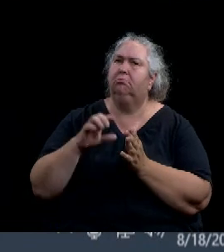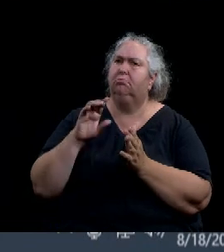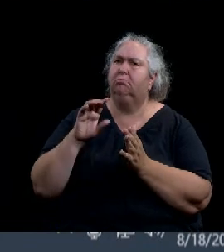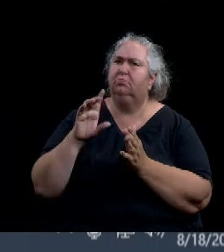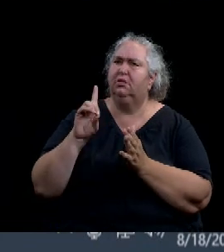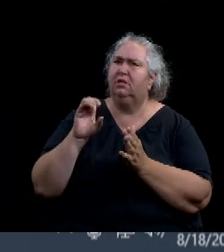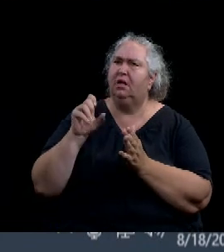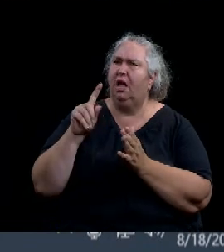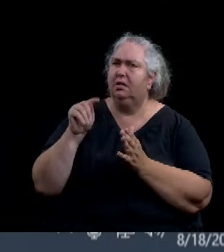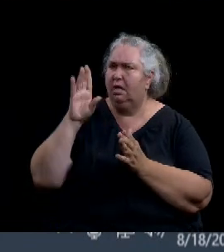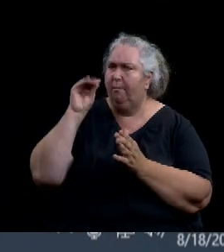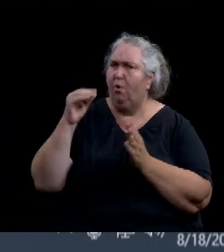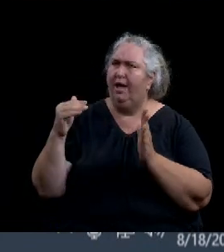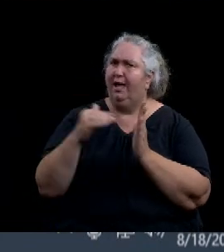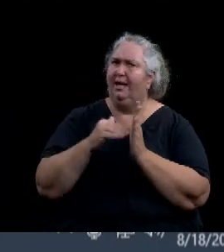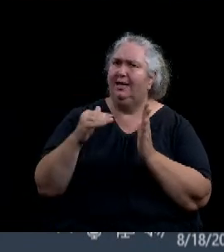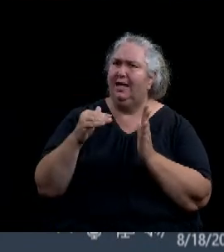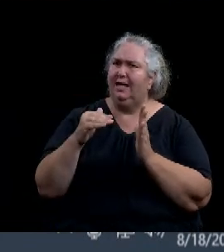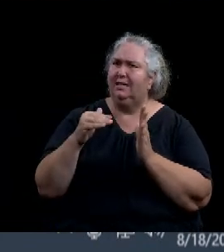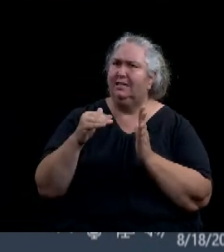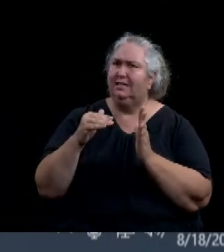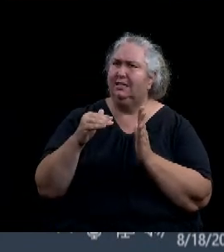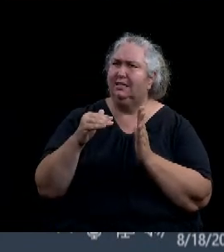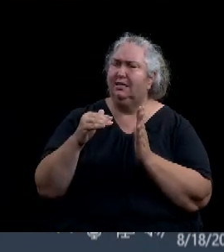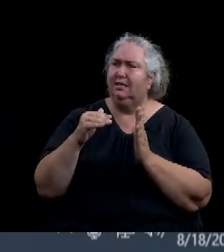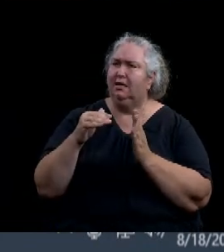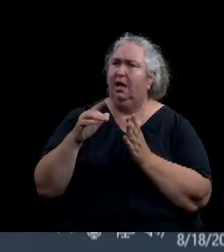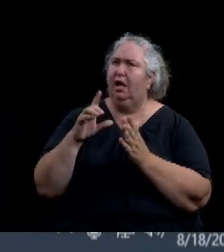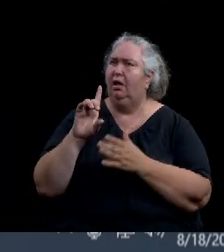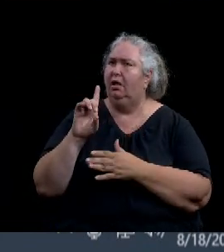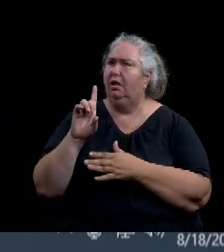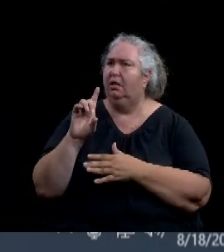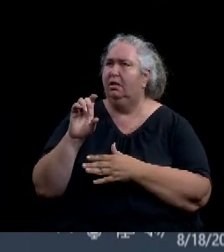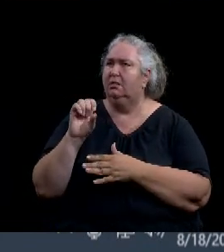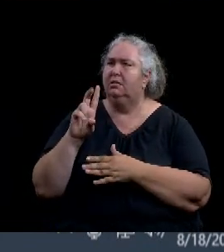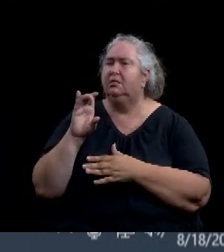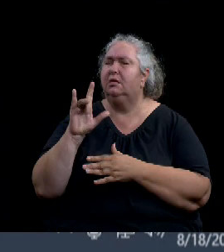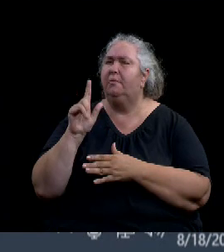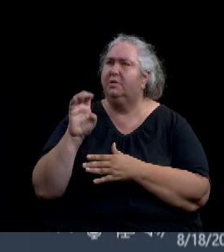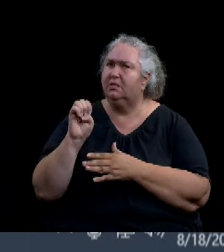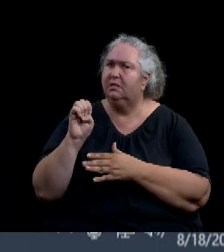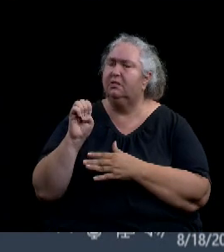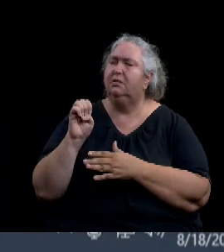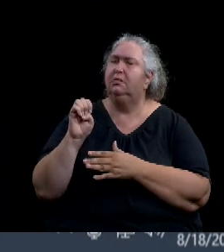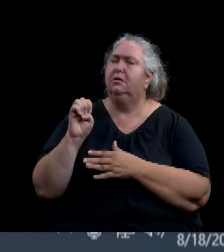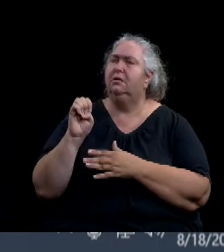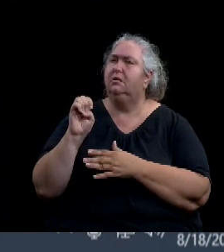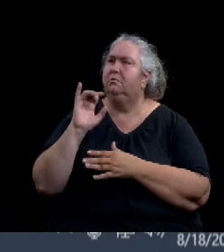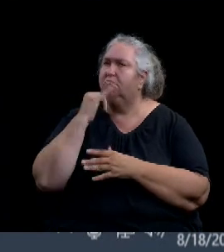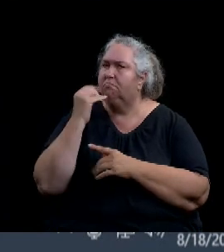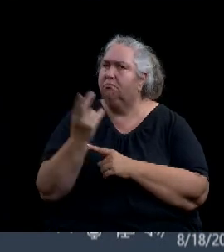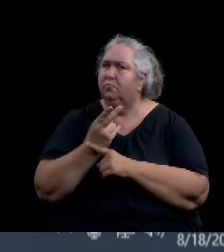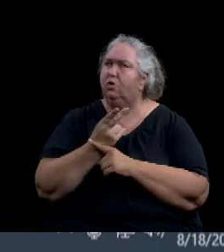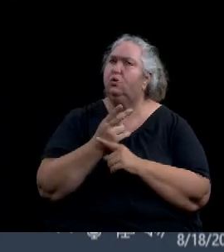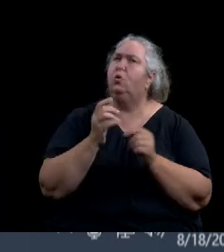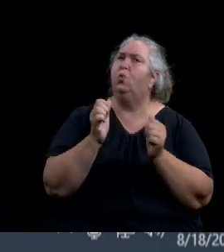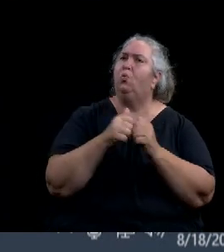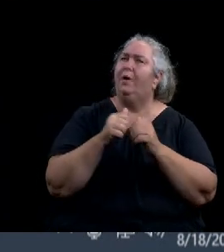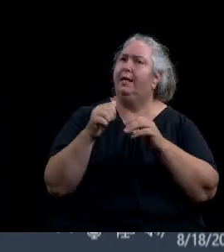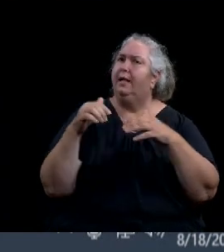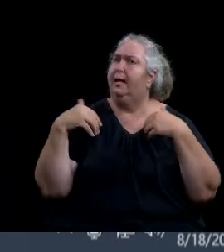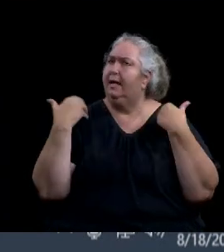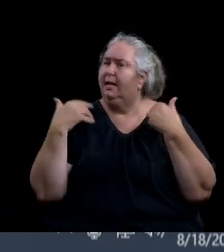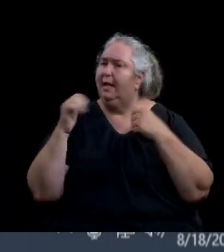doing head-on work with drug abuse among adolescents and how to prevent it from an early age. And they are just very